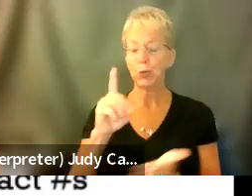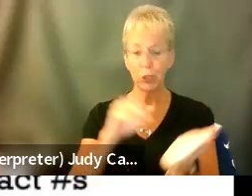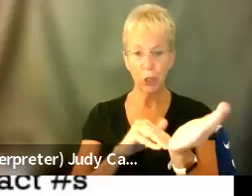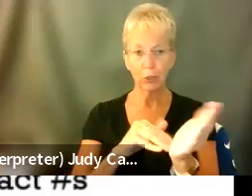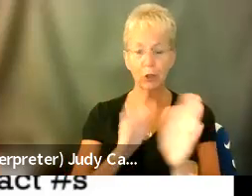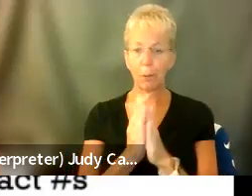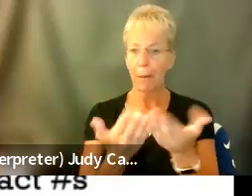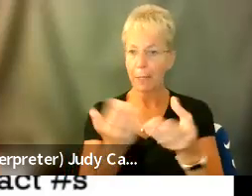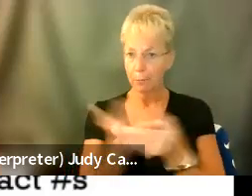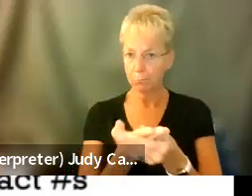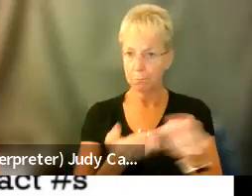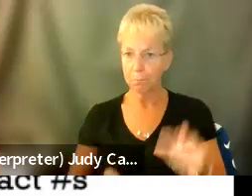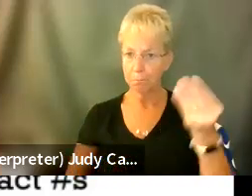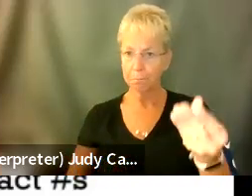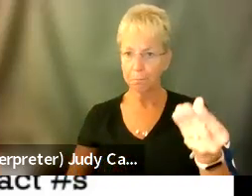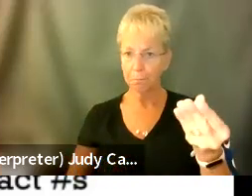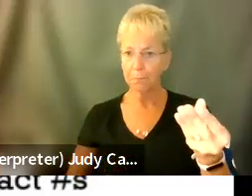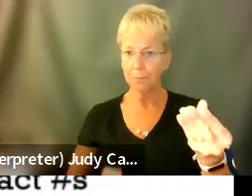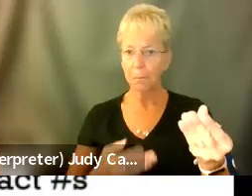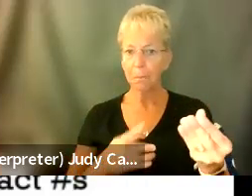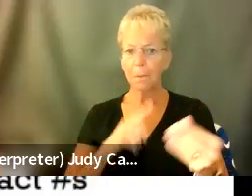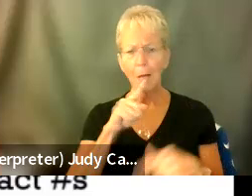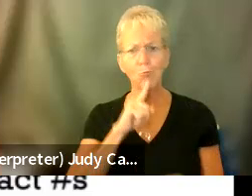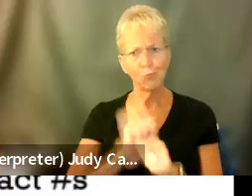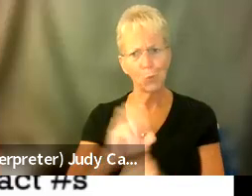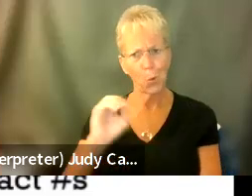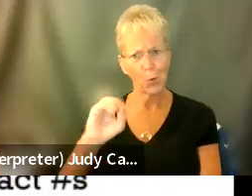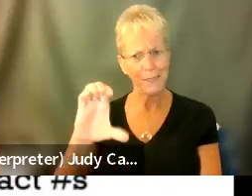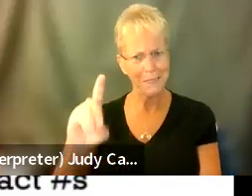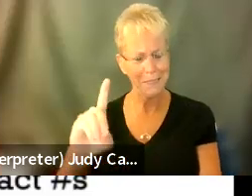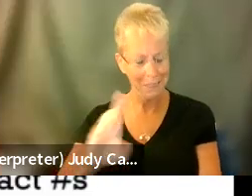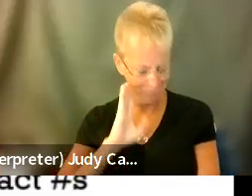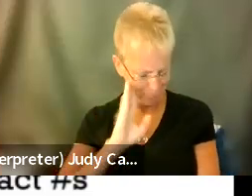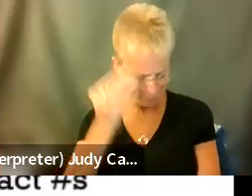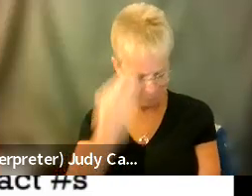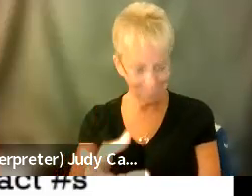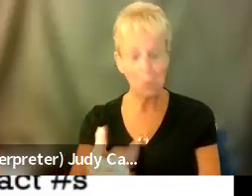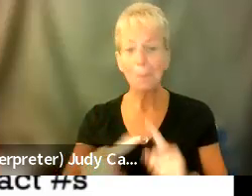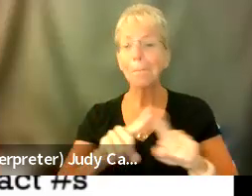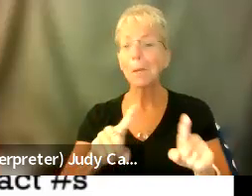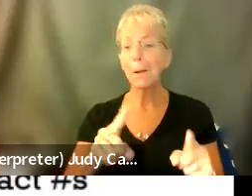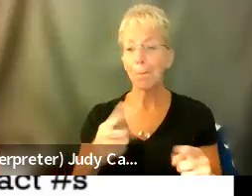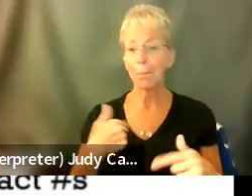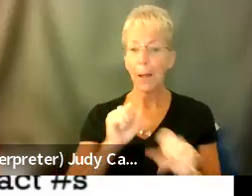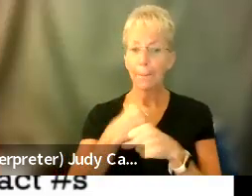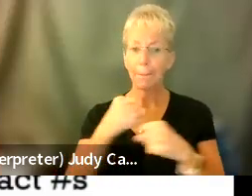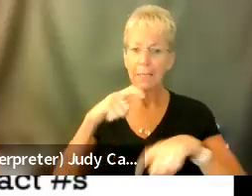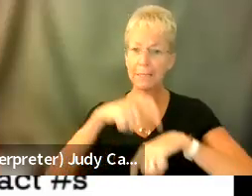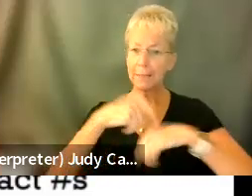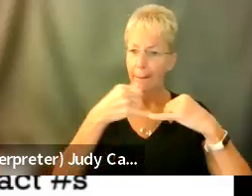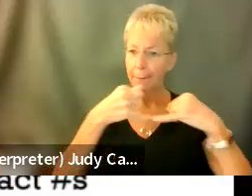I make a timeline, I'm extremely OCD, you'll learn from this. But I make a timeline